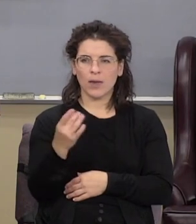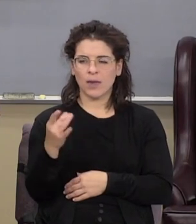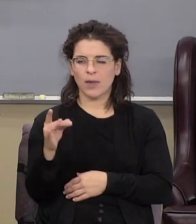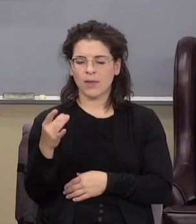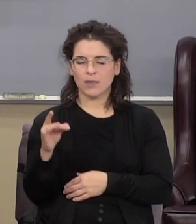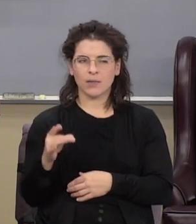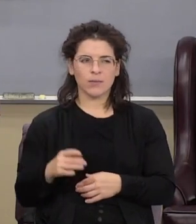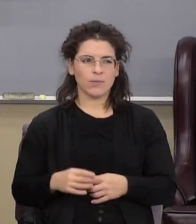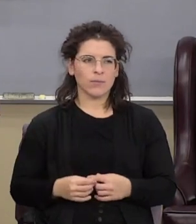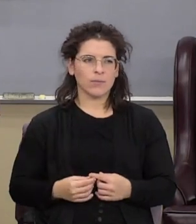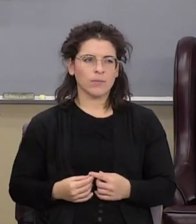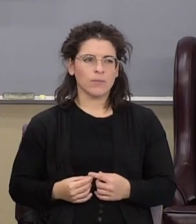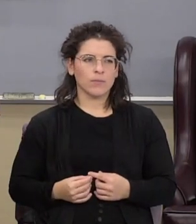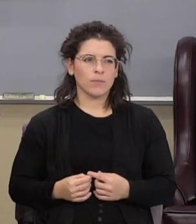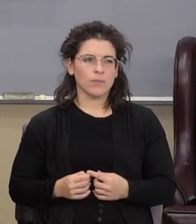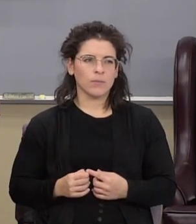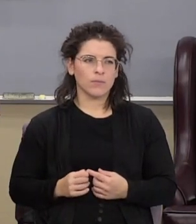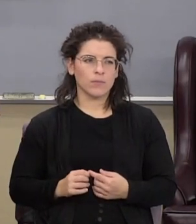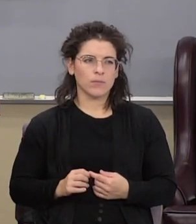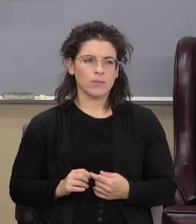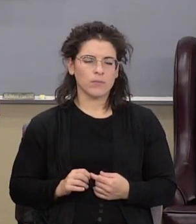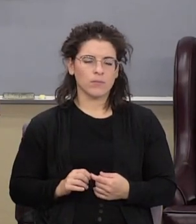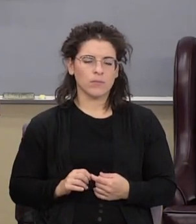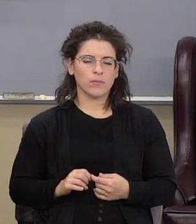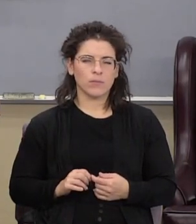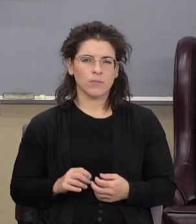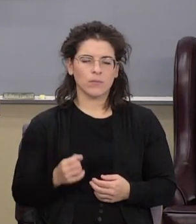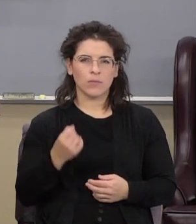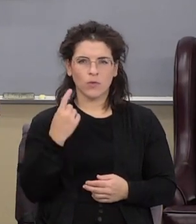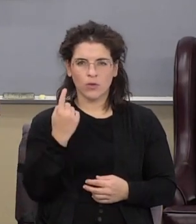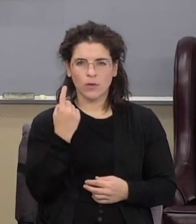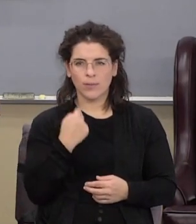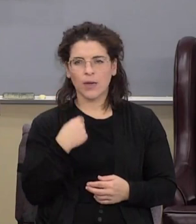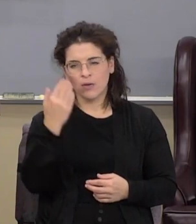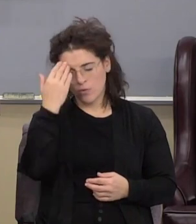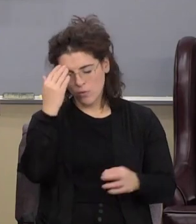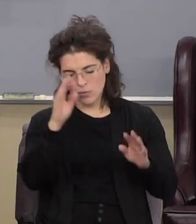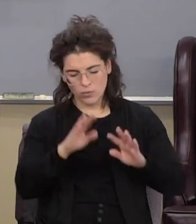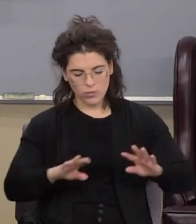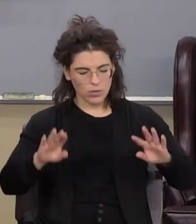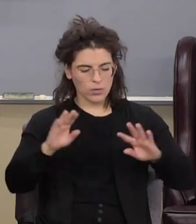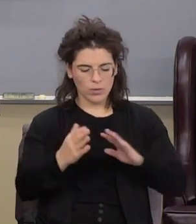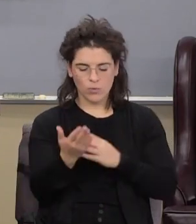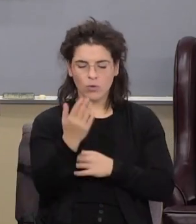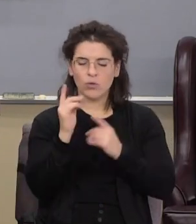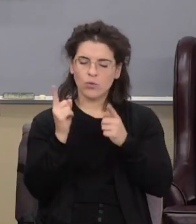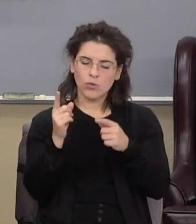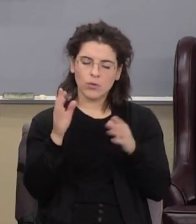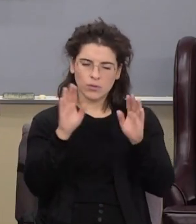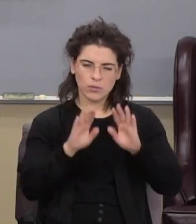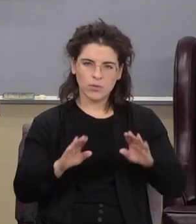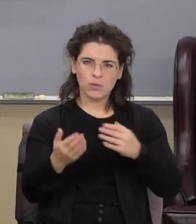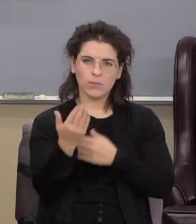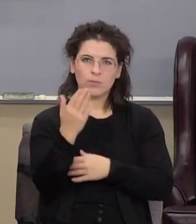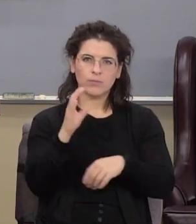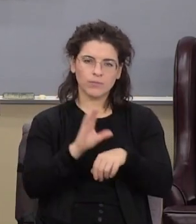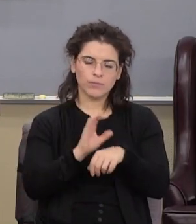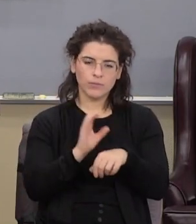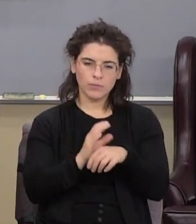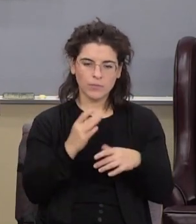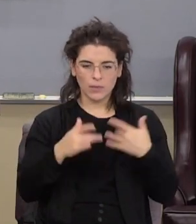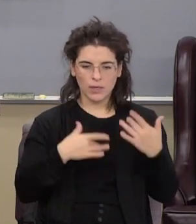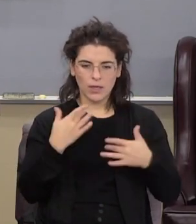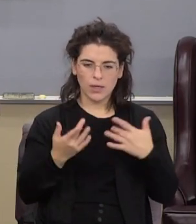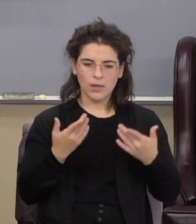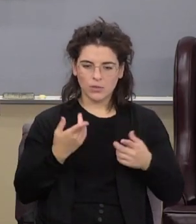and understand something and I know this is Sunday morning and you know you go to Sunday morning church it's to get you know all pumped up and get you through the week